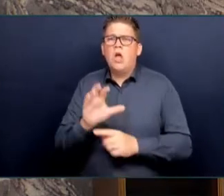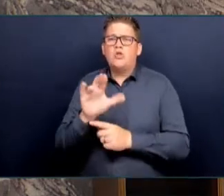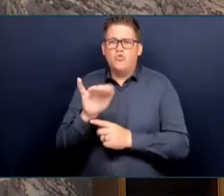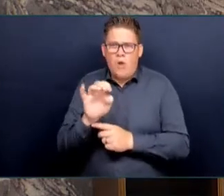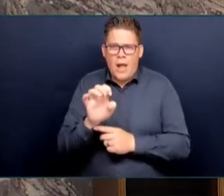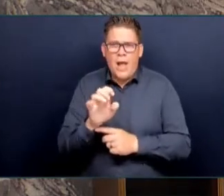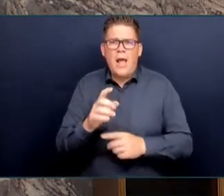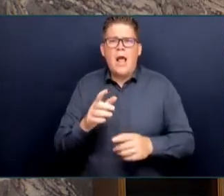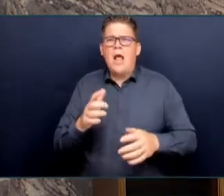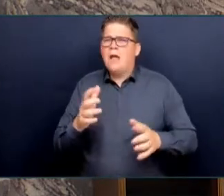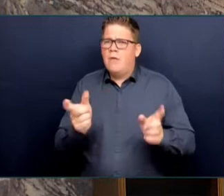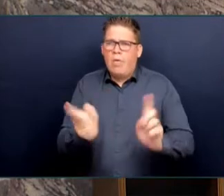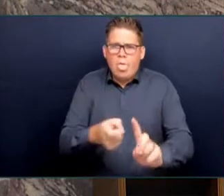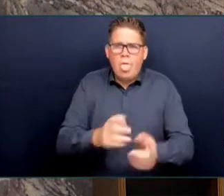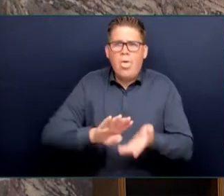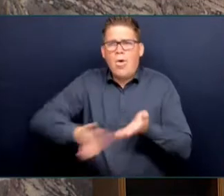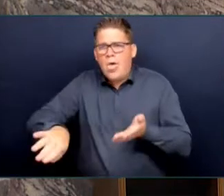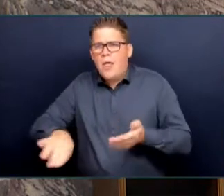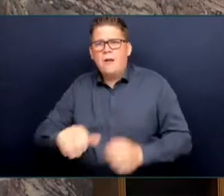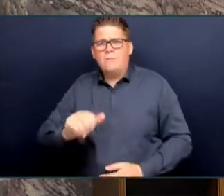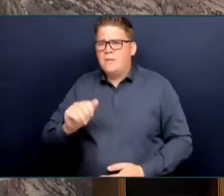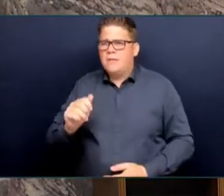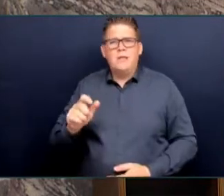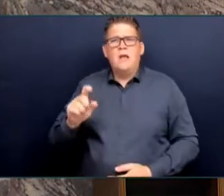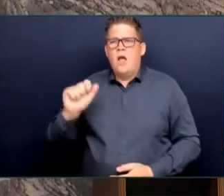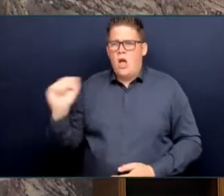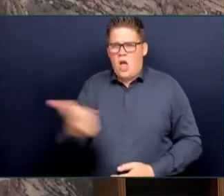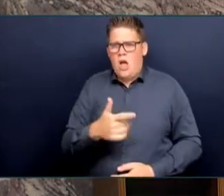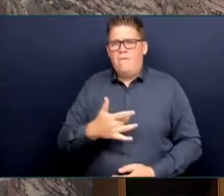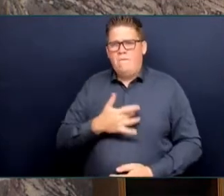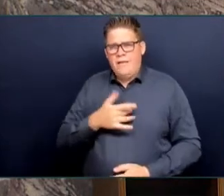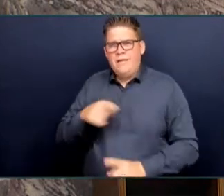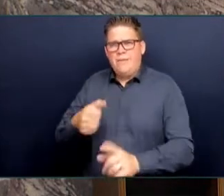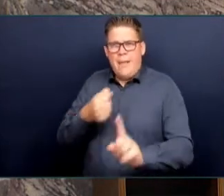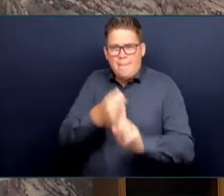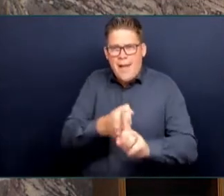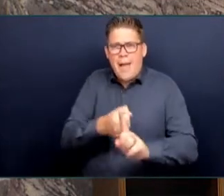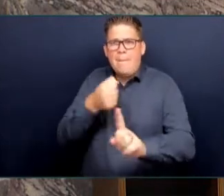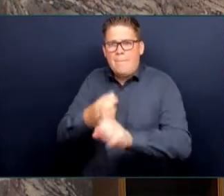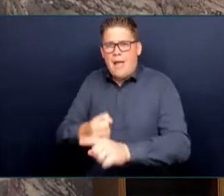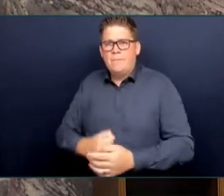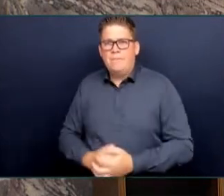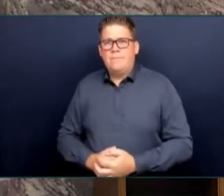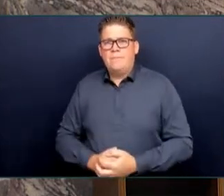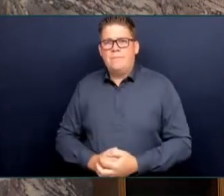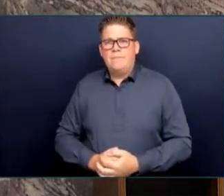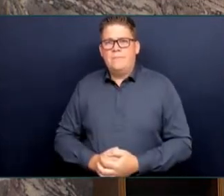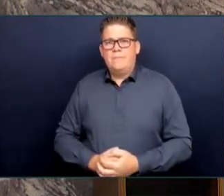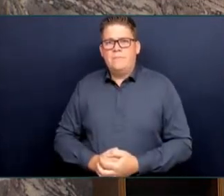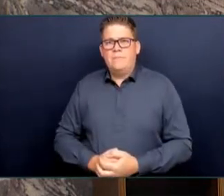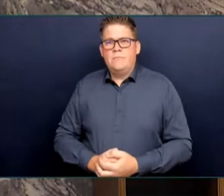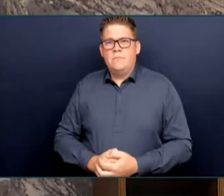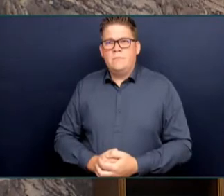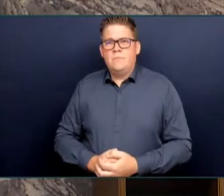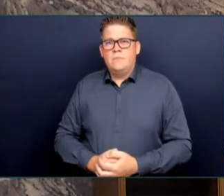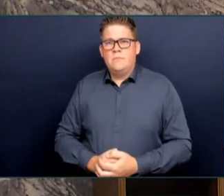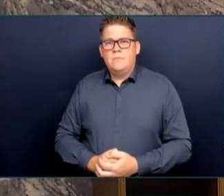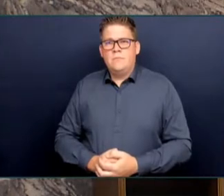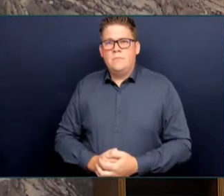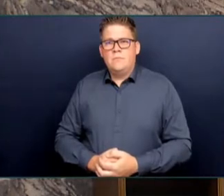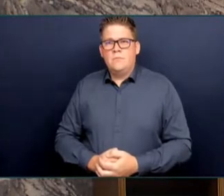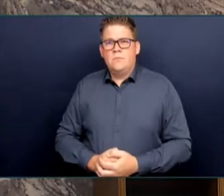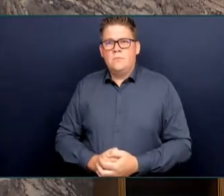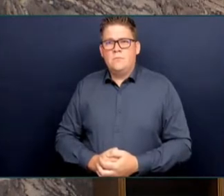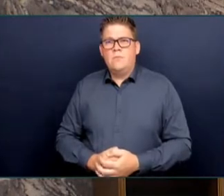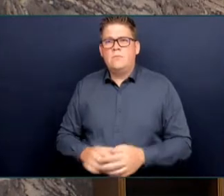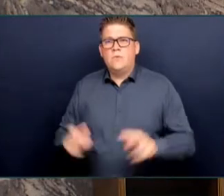As Chief Mike Serr of the Abbotsford Police said, I quote, they put our community in harm's way despite multiple arrests and multiple